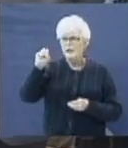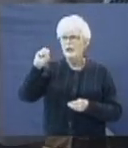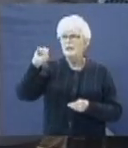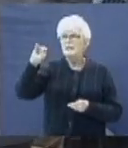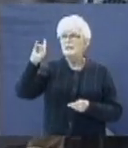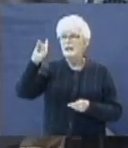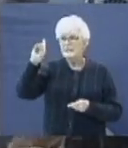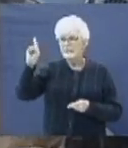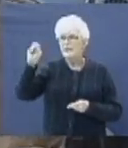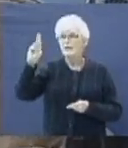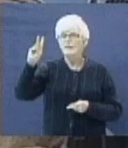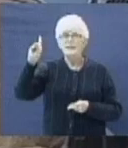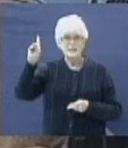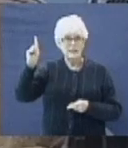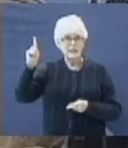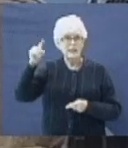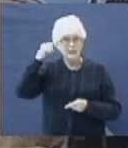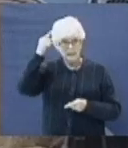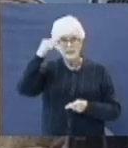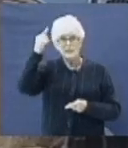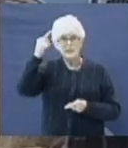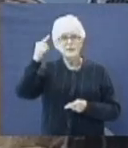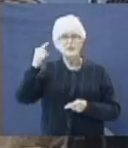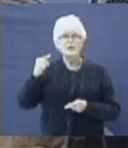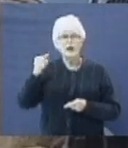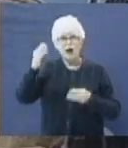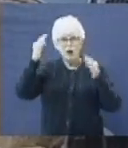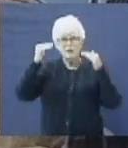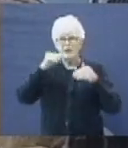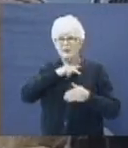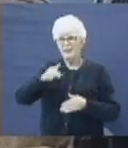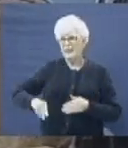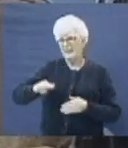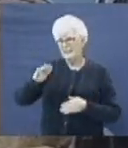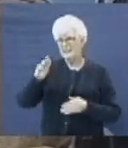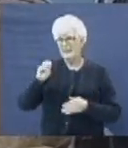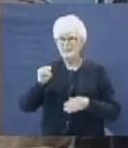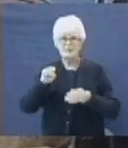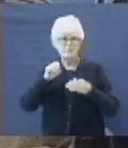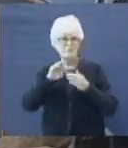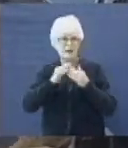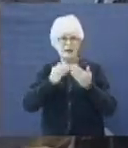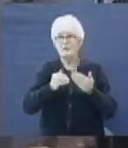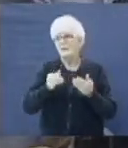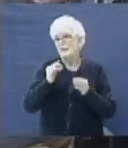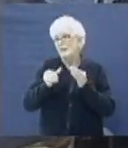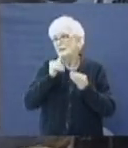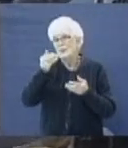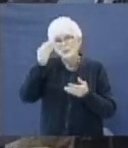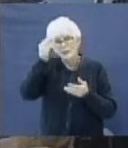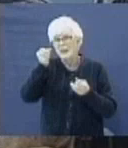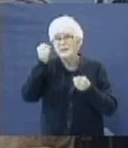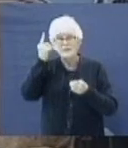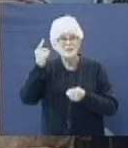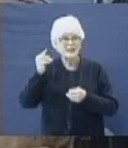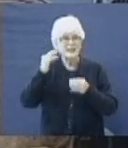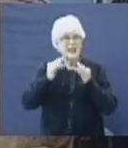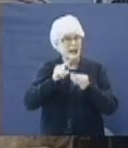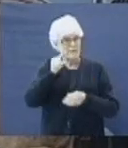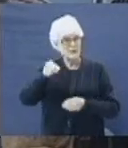Hast thou considered? I hope you have a King James Bible because if you don't, you ain't going to get my message. Hast thou